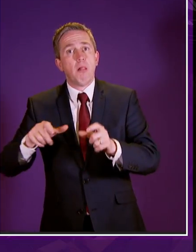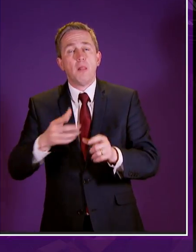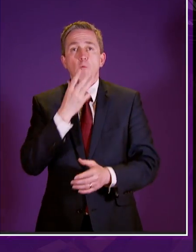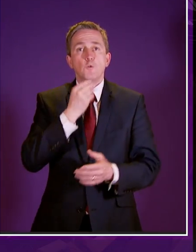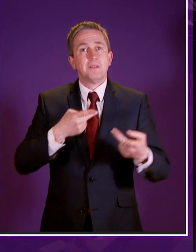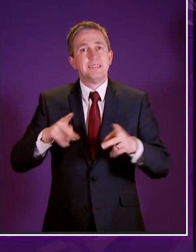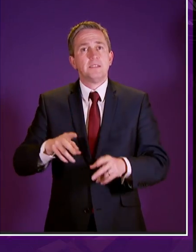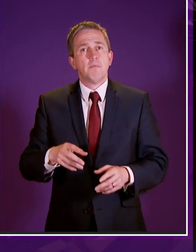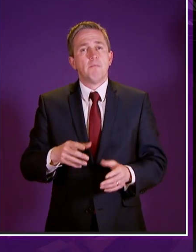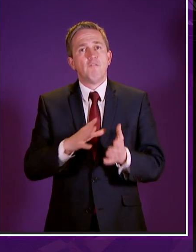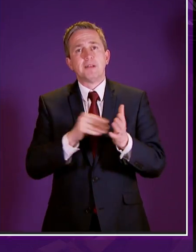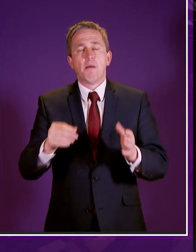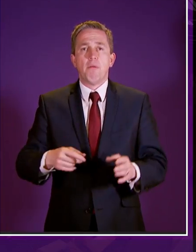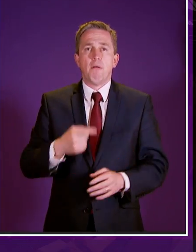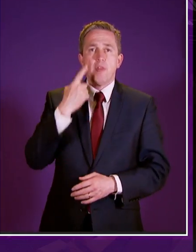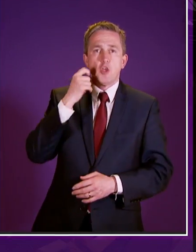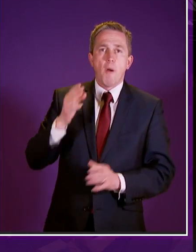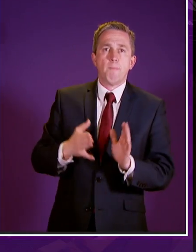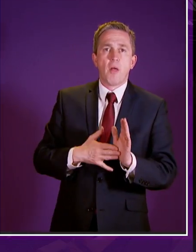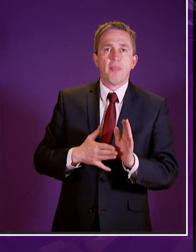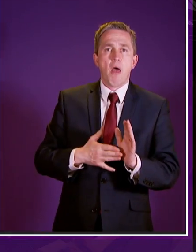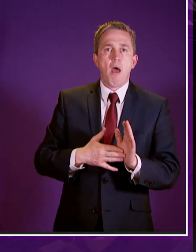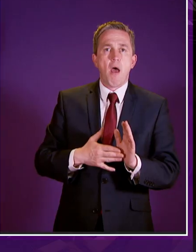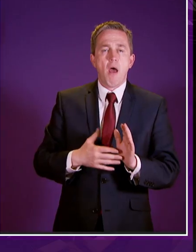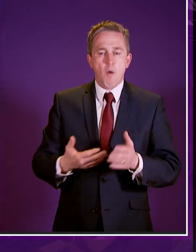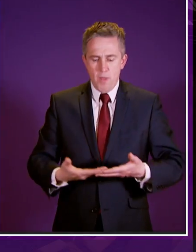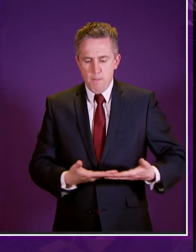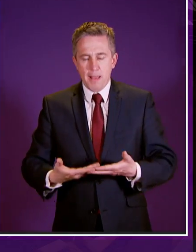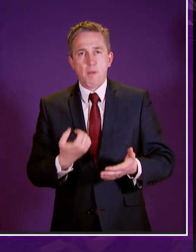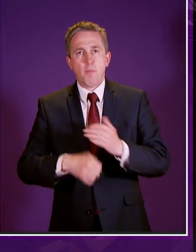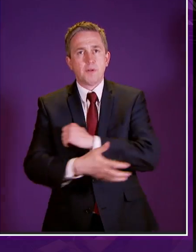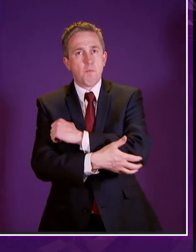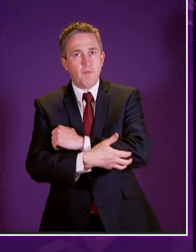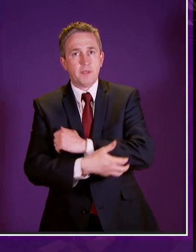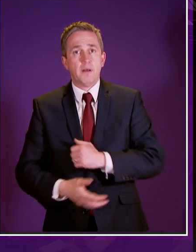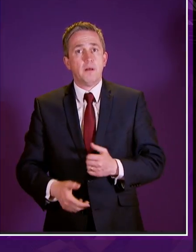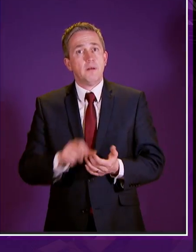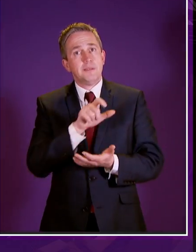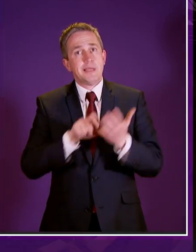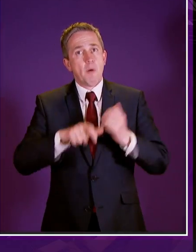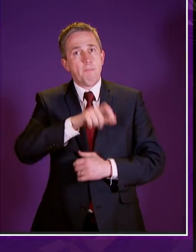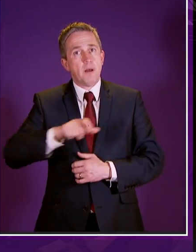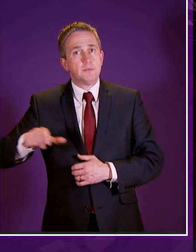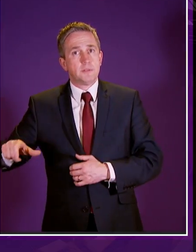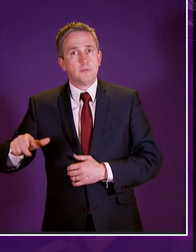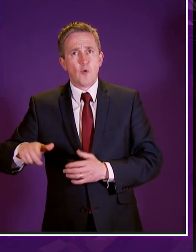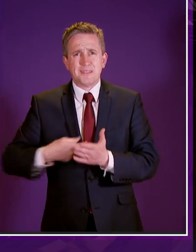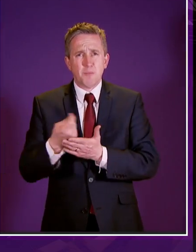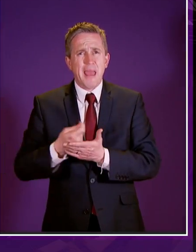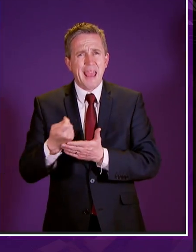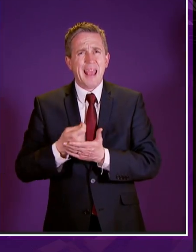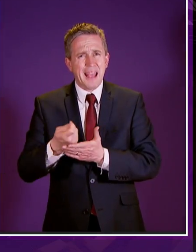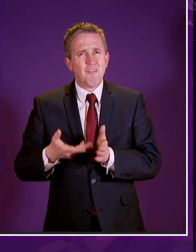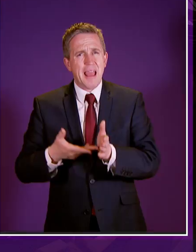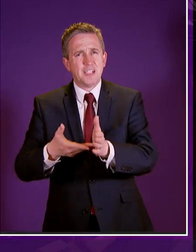the young mum worried about her child being born into poverty the disabled person with hundreds of pounds of additional monthly costs